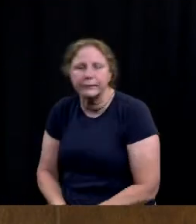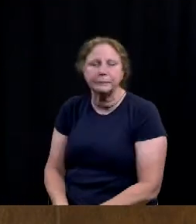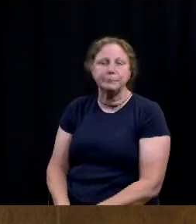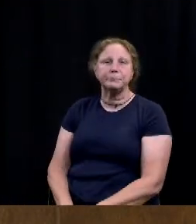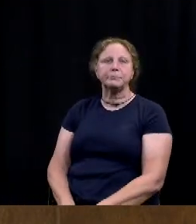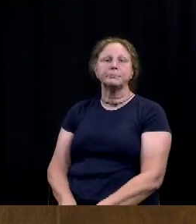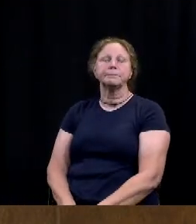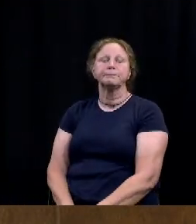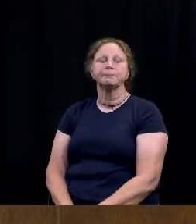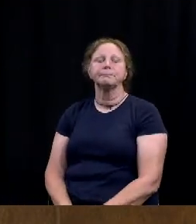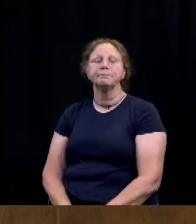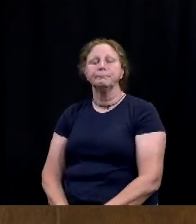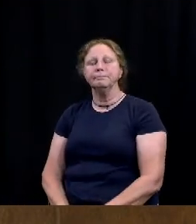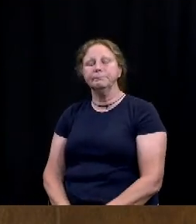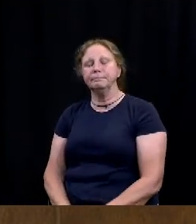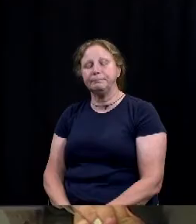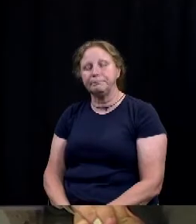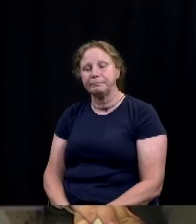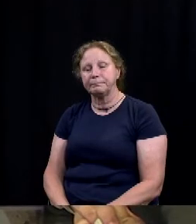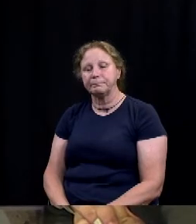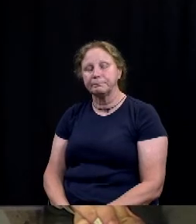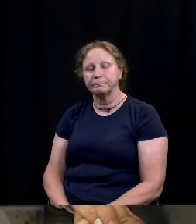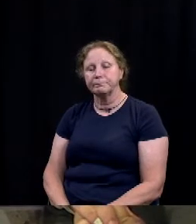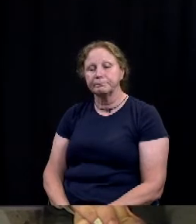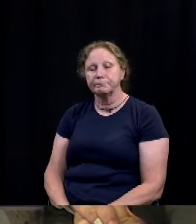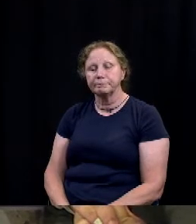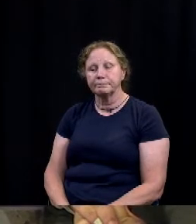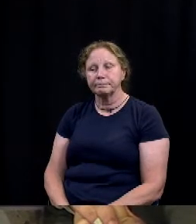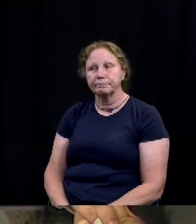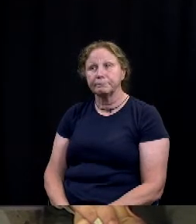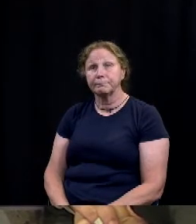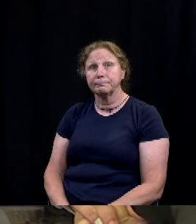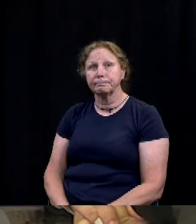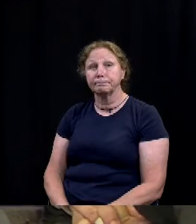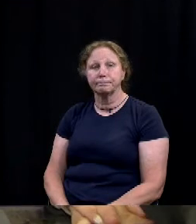right thanks chief appreciate your time today yes